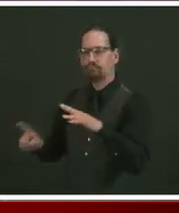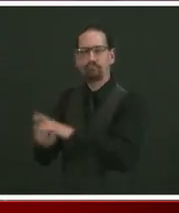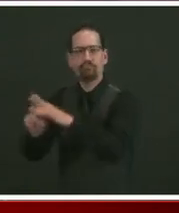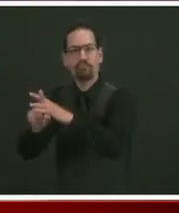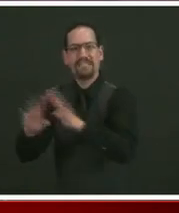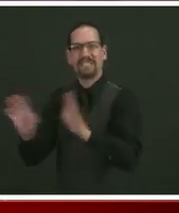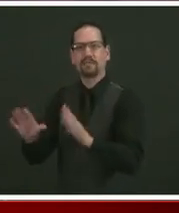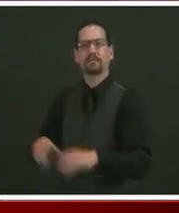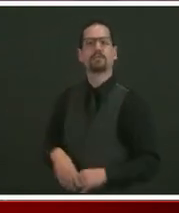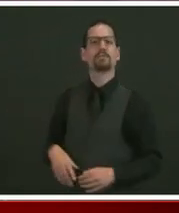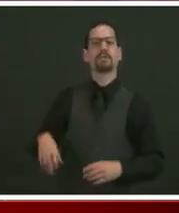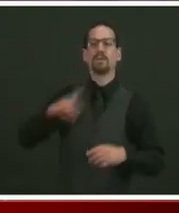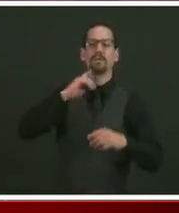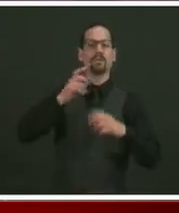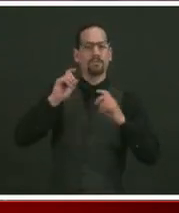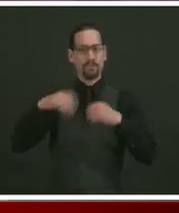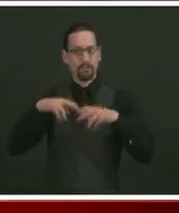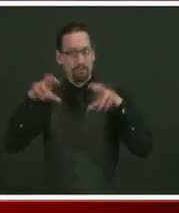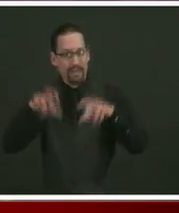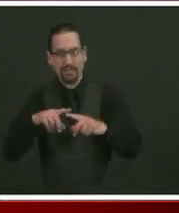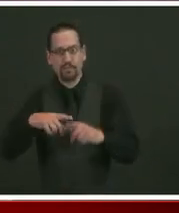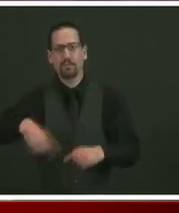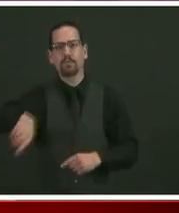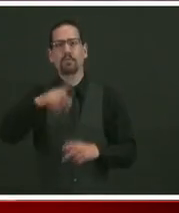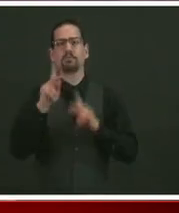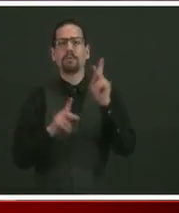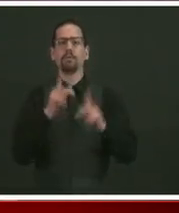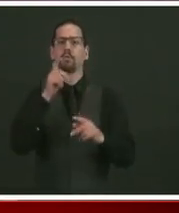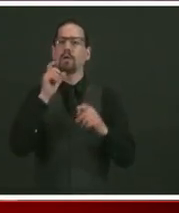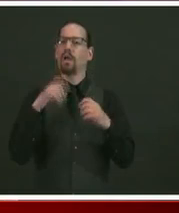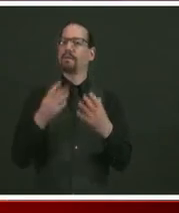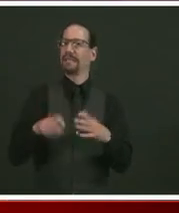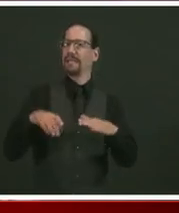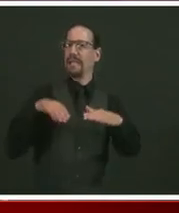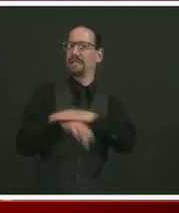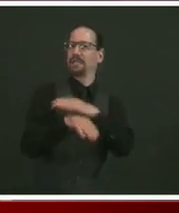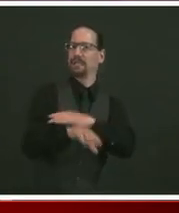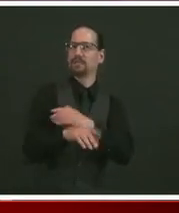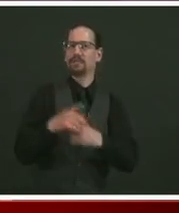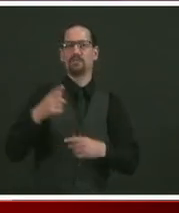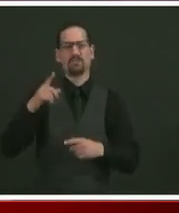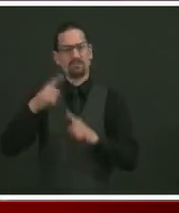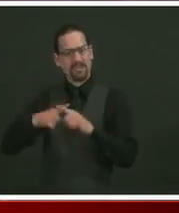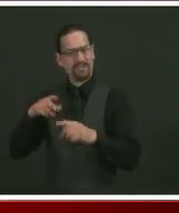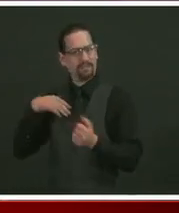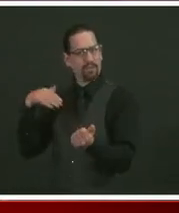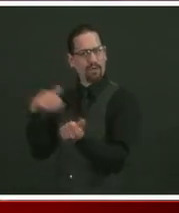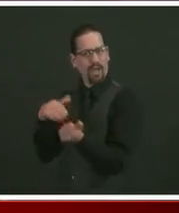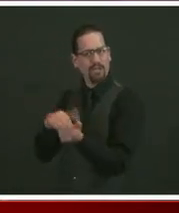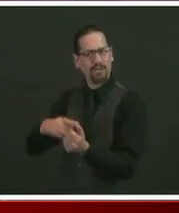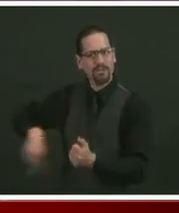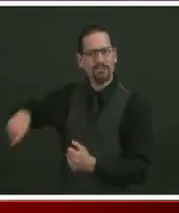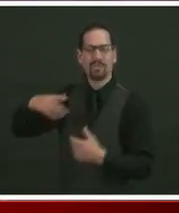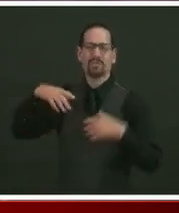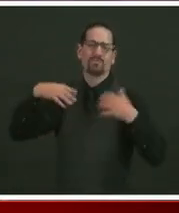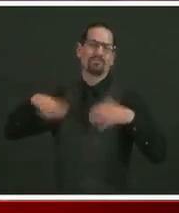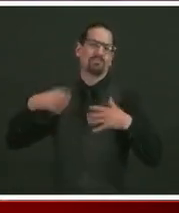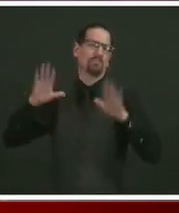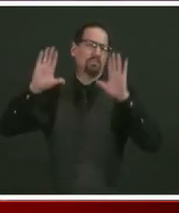everyone can have access. We've seen great progress with telehealth through the virus,